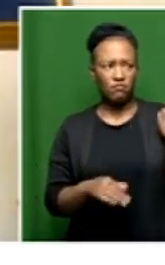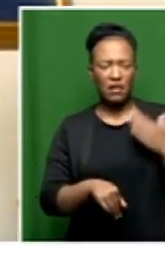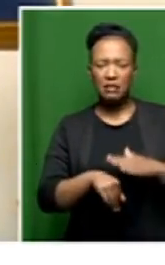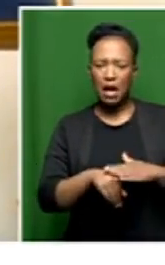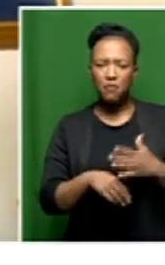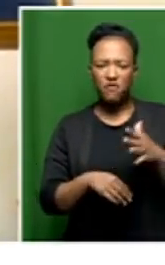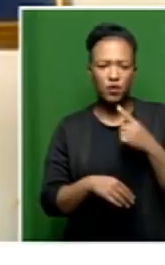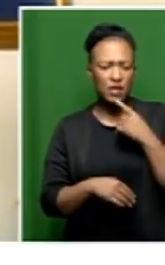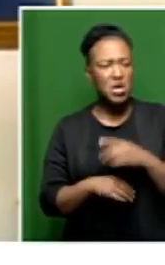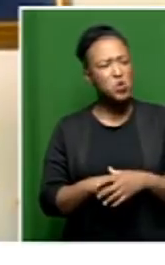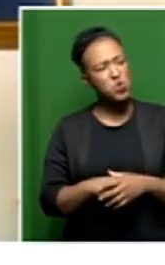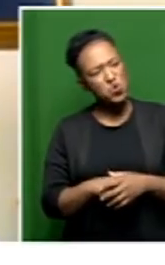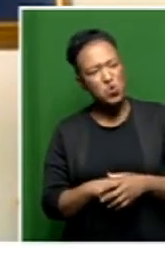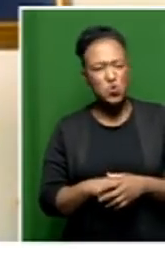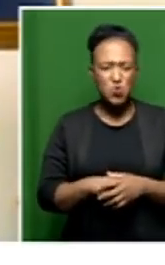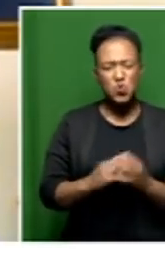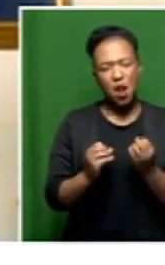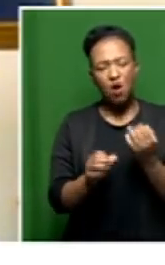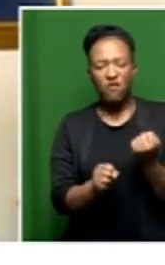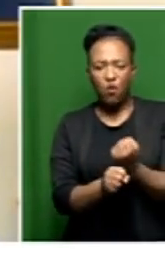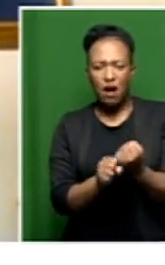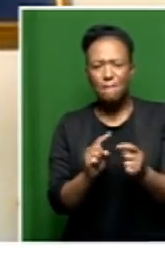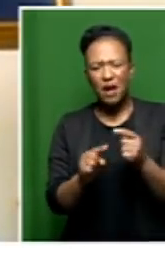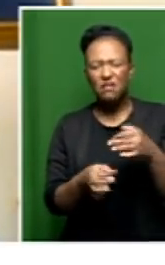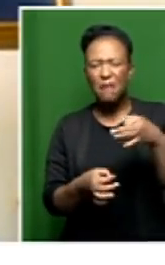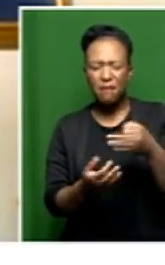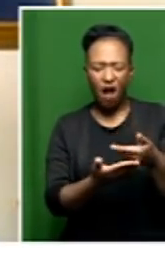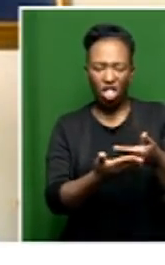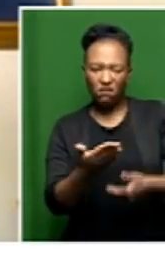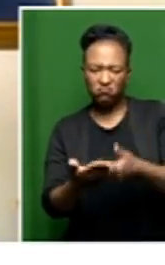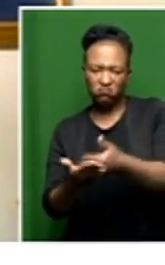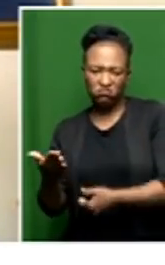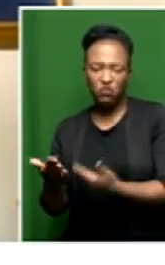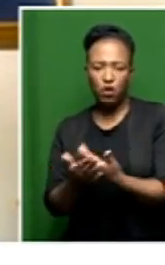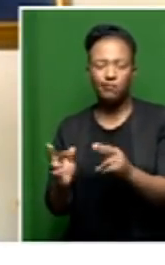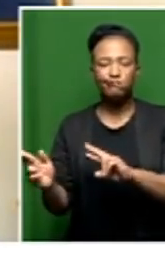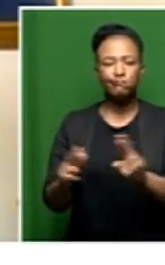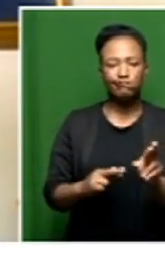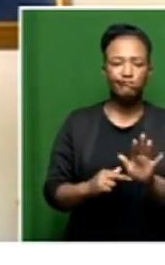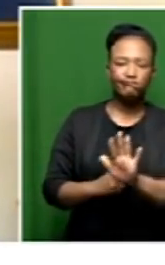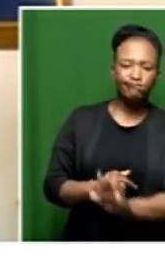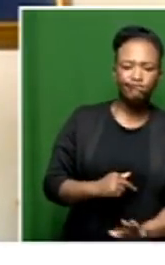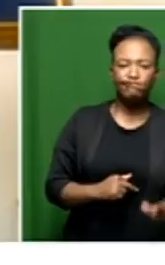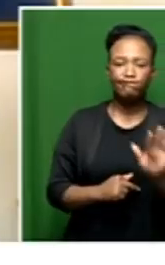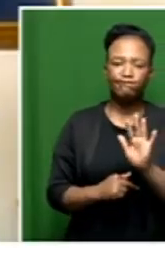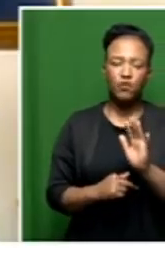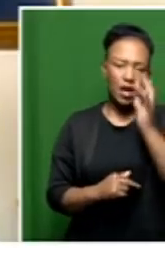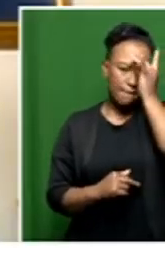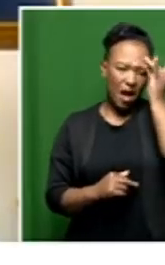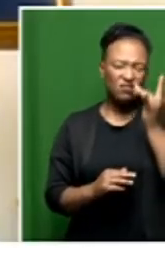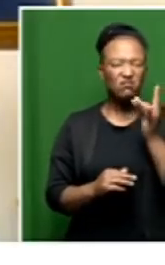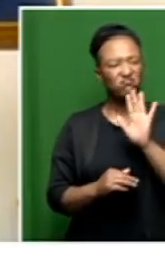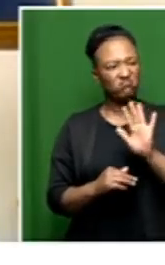time, we said, well, it's a lot of work to be done, but it's paperwork, you know, so we will have it ready by no later than end of March.